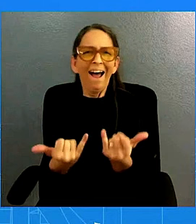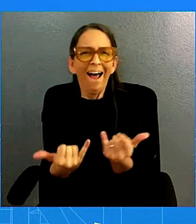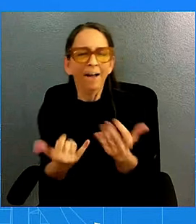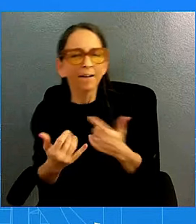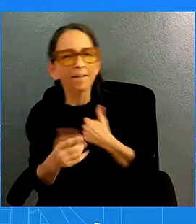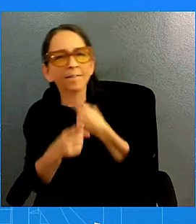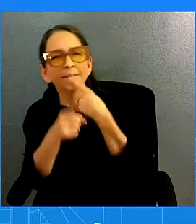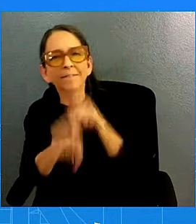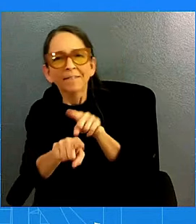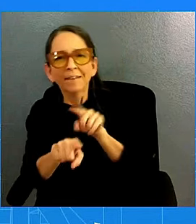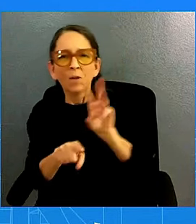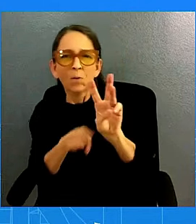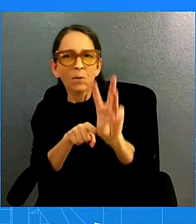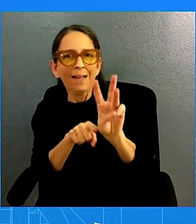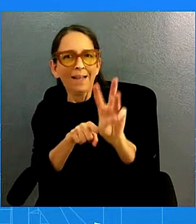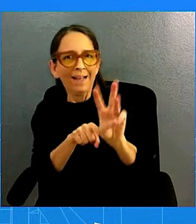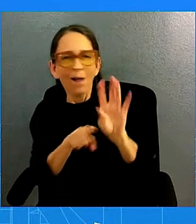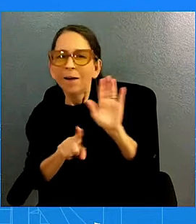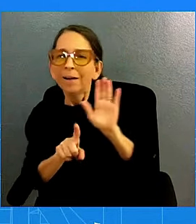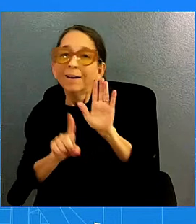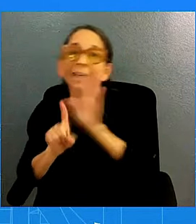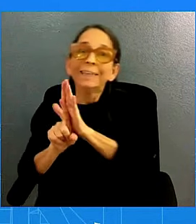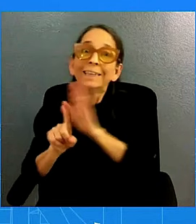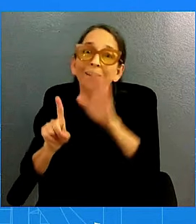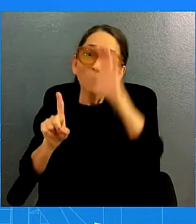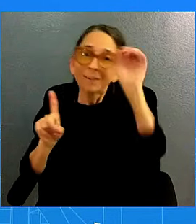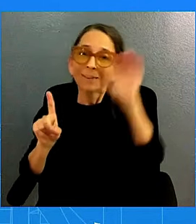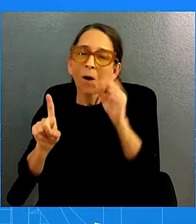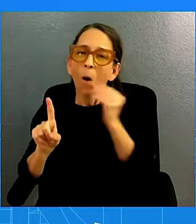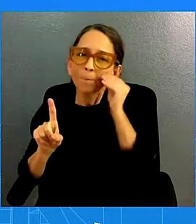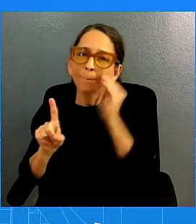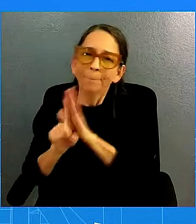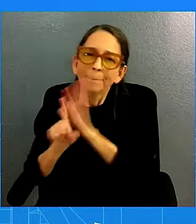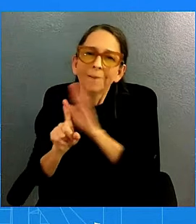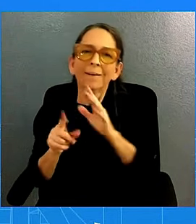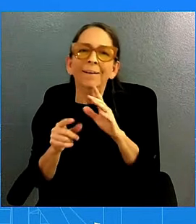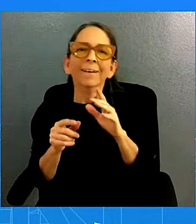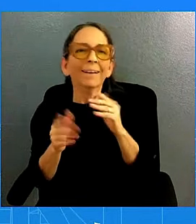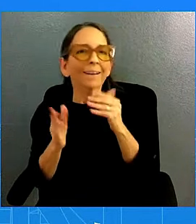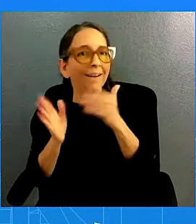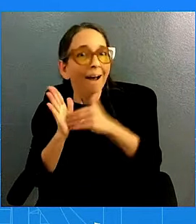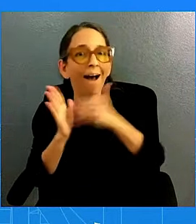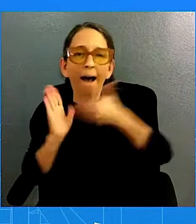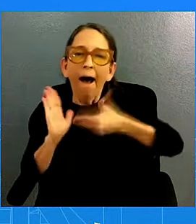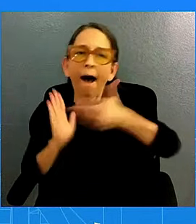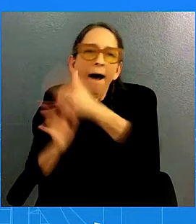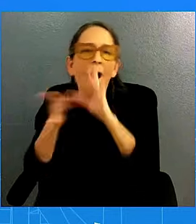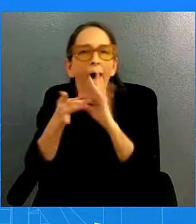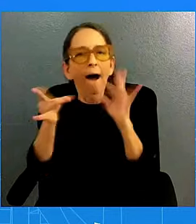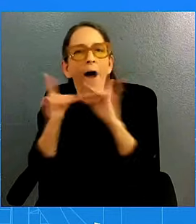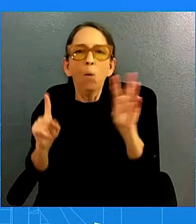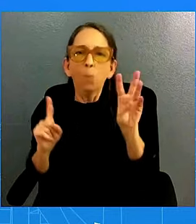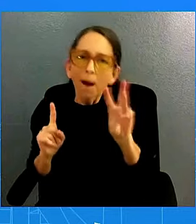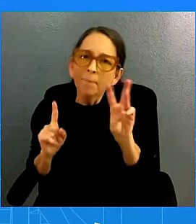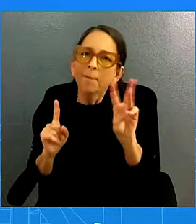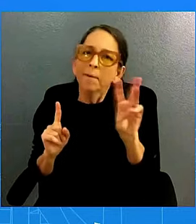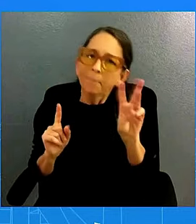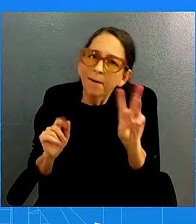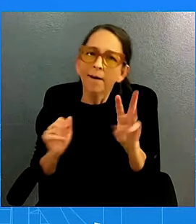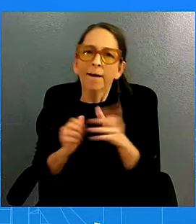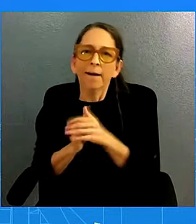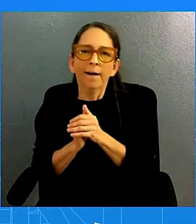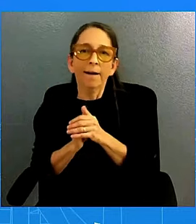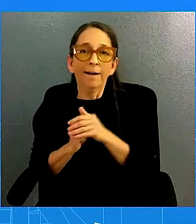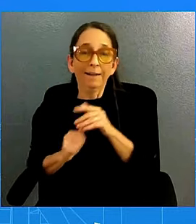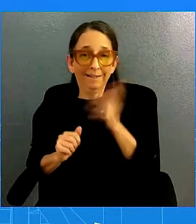is a place that he talks about often, as you stated, that, you know, he went back every weekend, as you know, every day, as you know, when